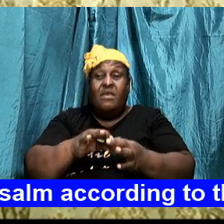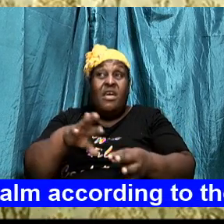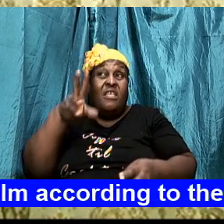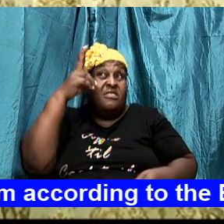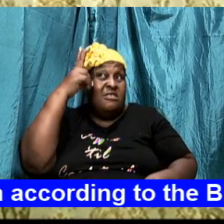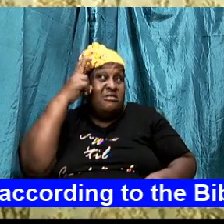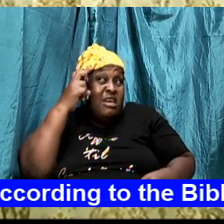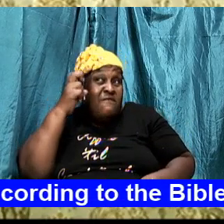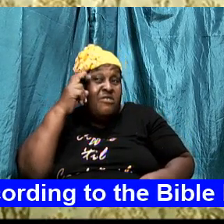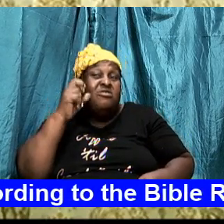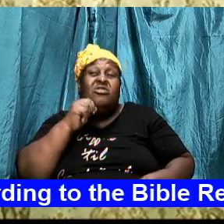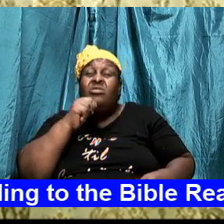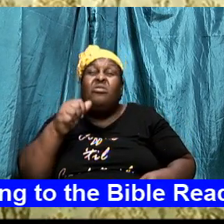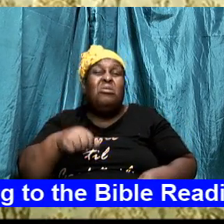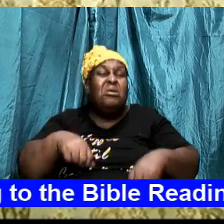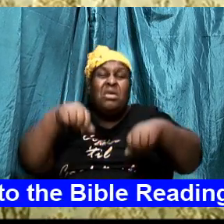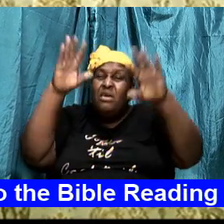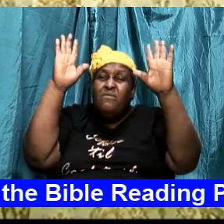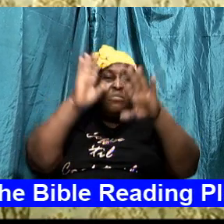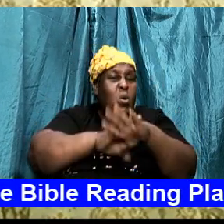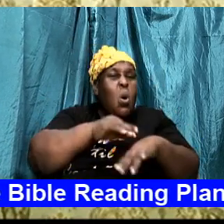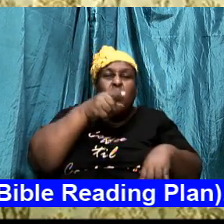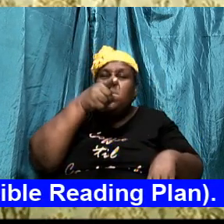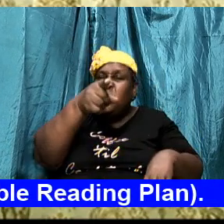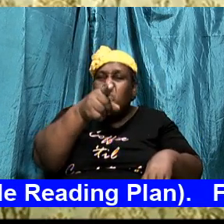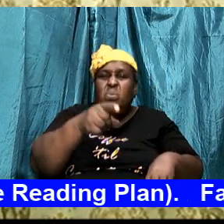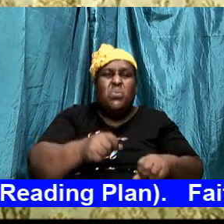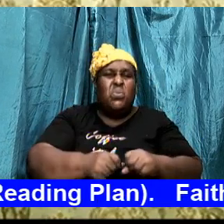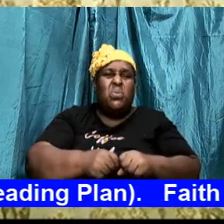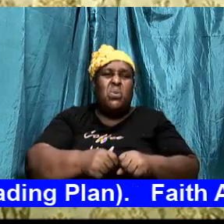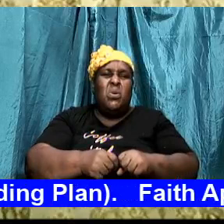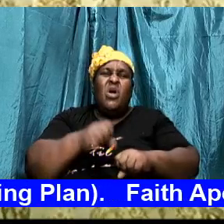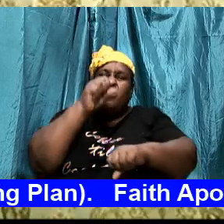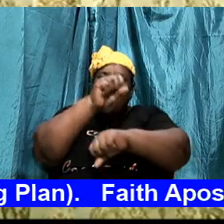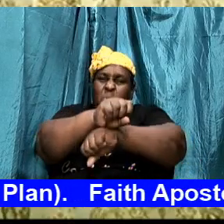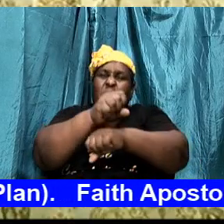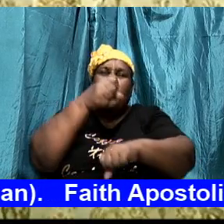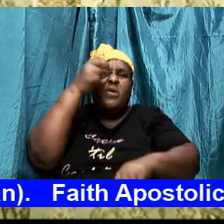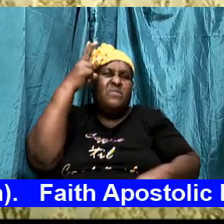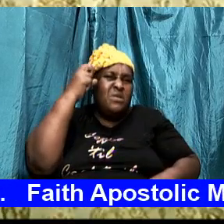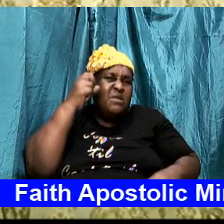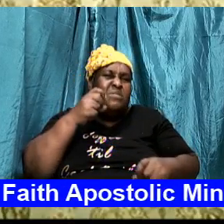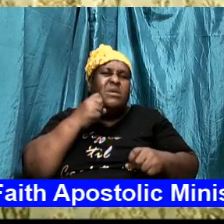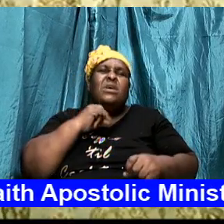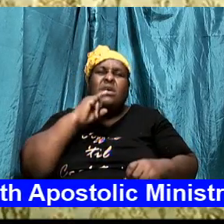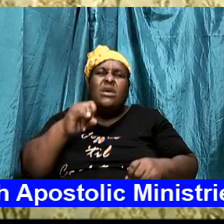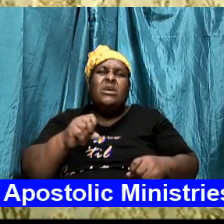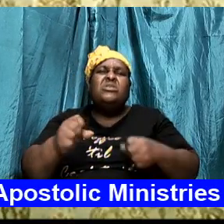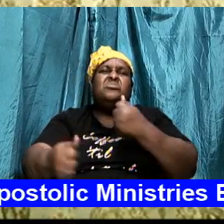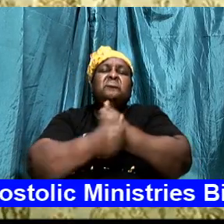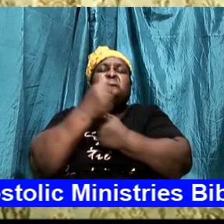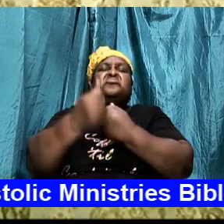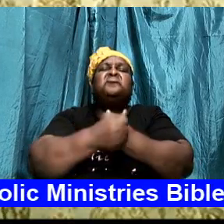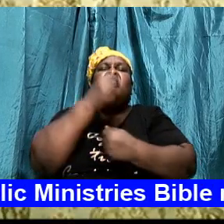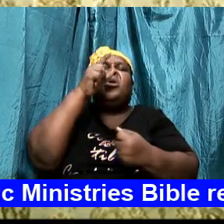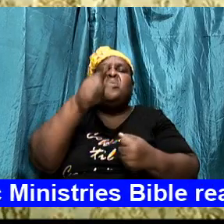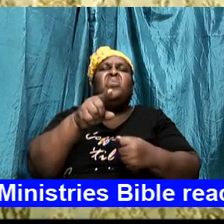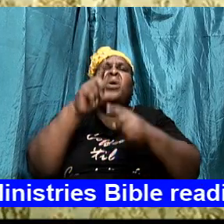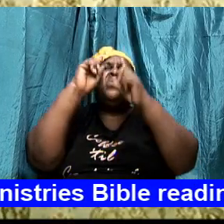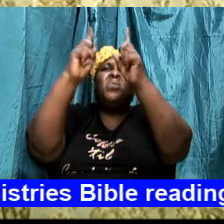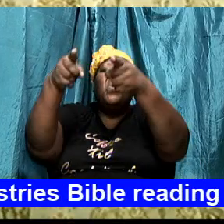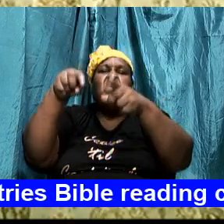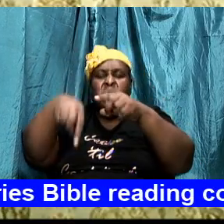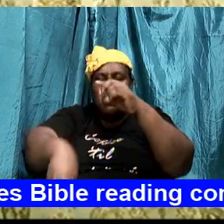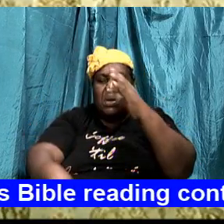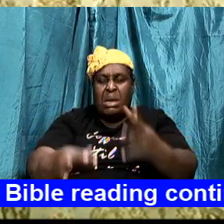His aim is to destroy you. His number one purpose is to see you go to a hell that was designed